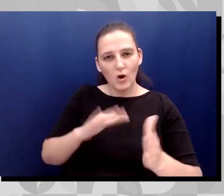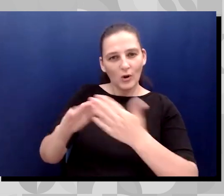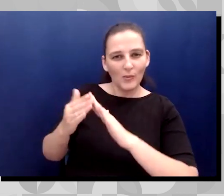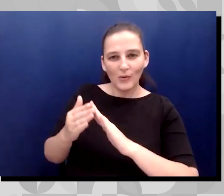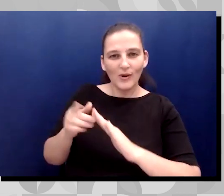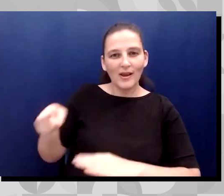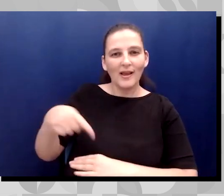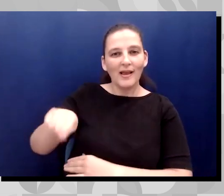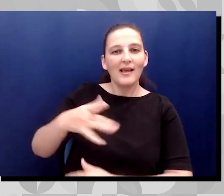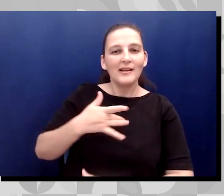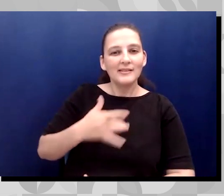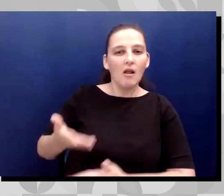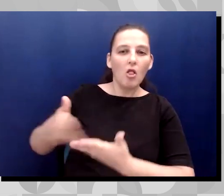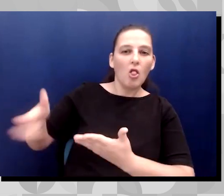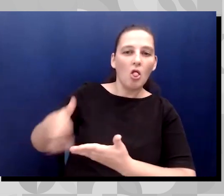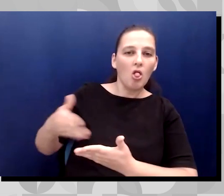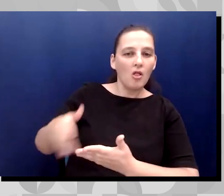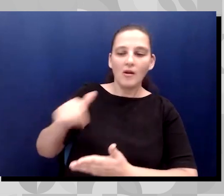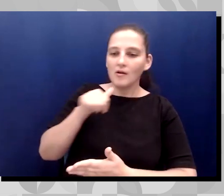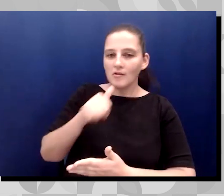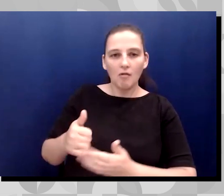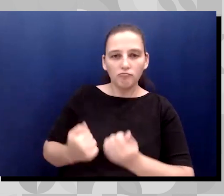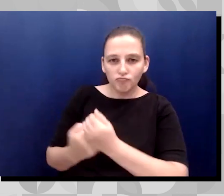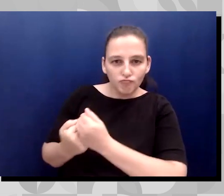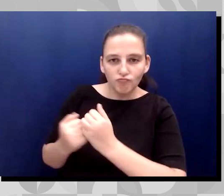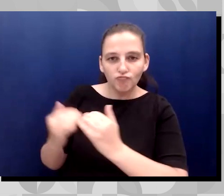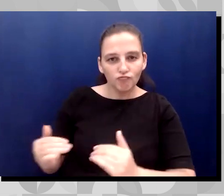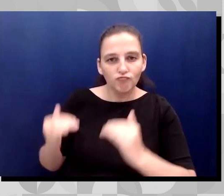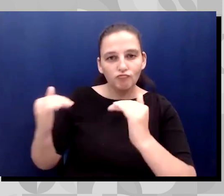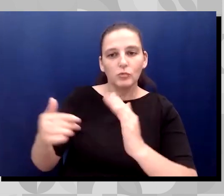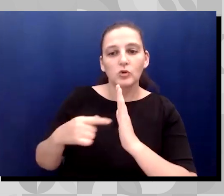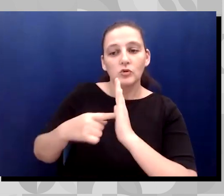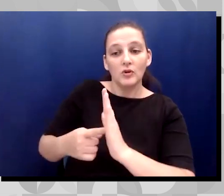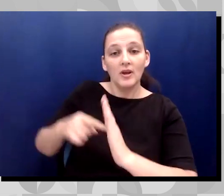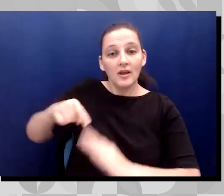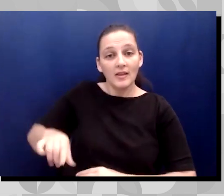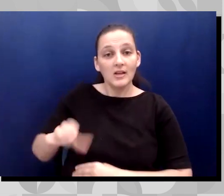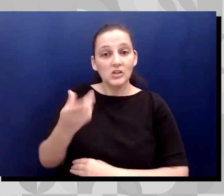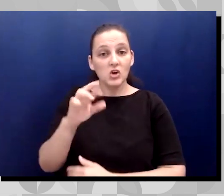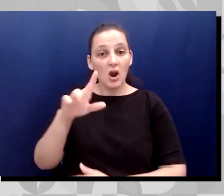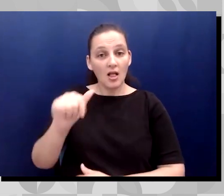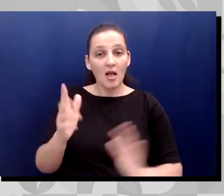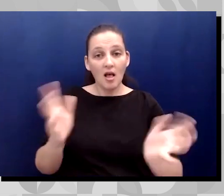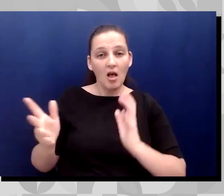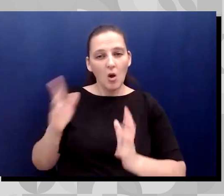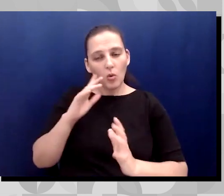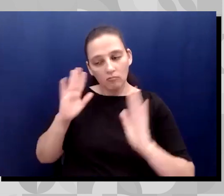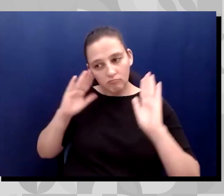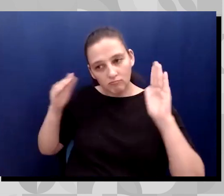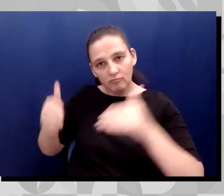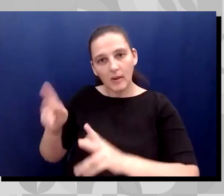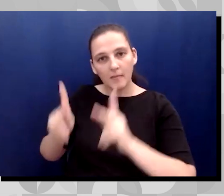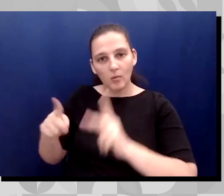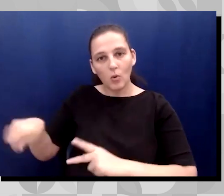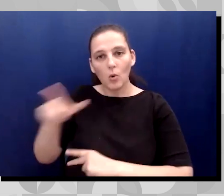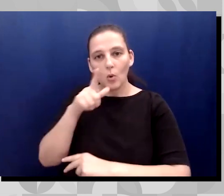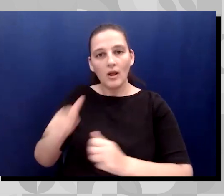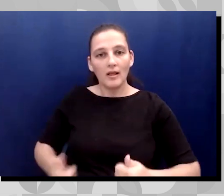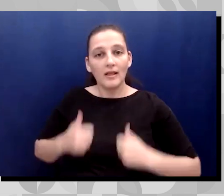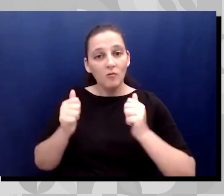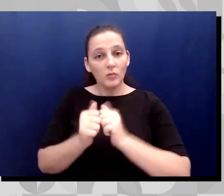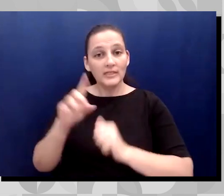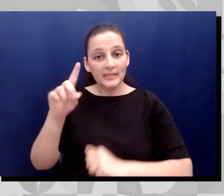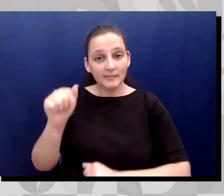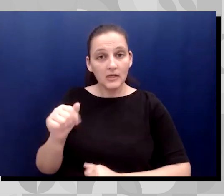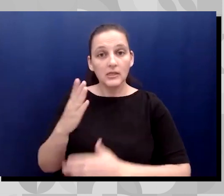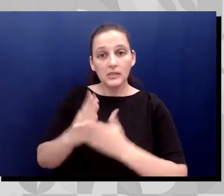and underserved. This charla will give a platform to people living with disabilities that are seen and unseen,